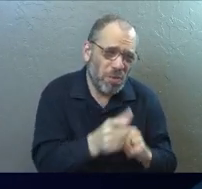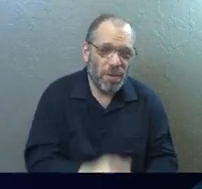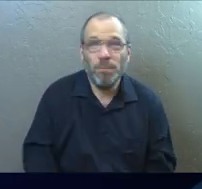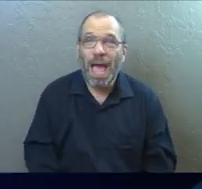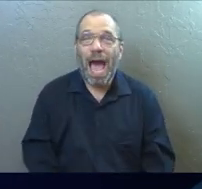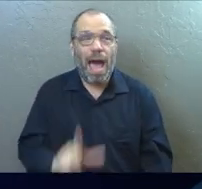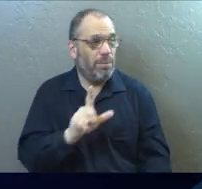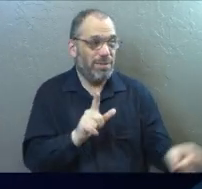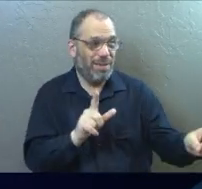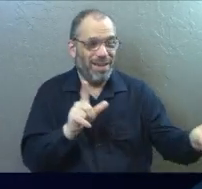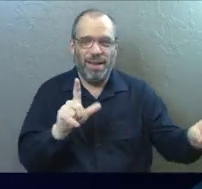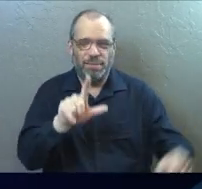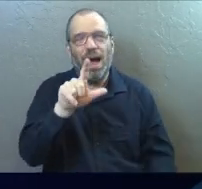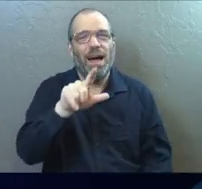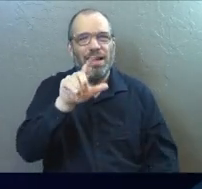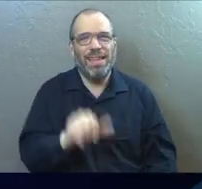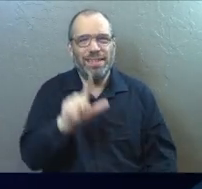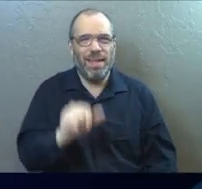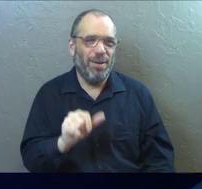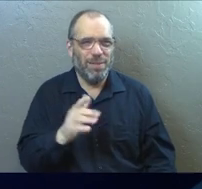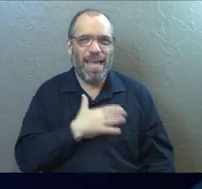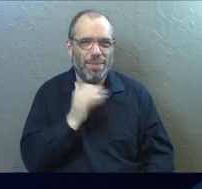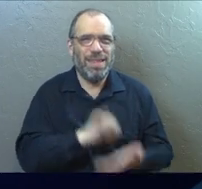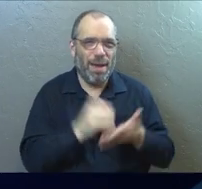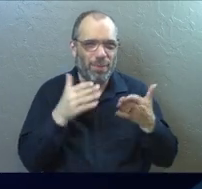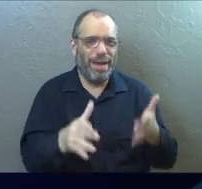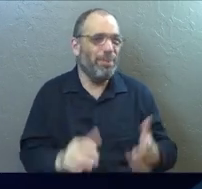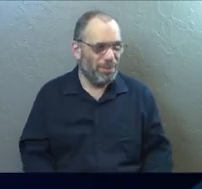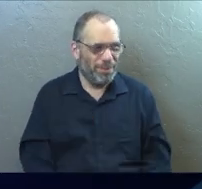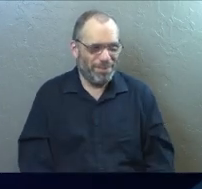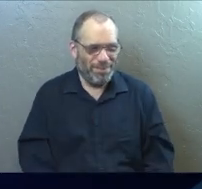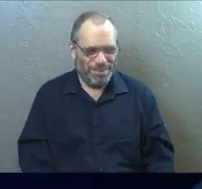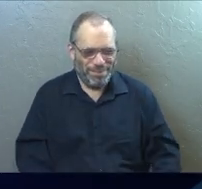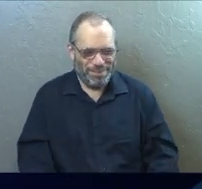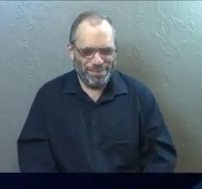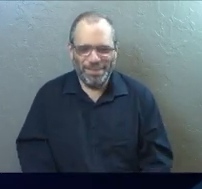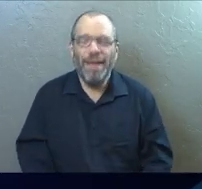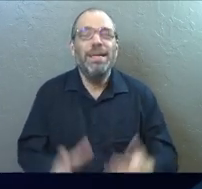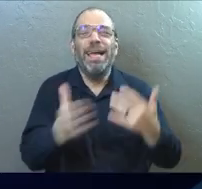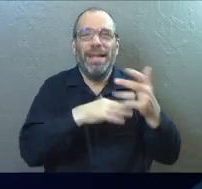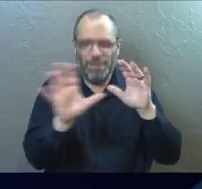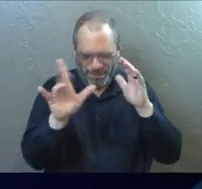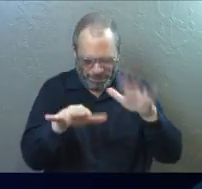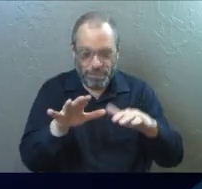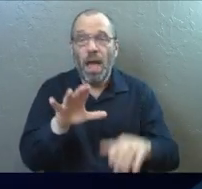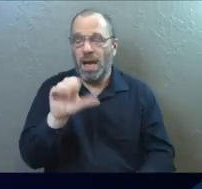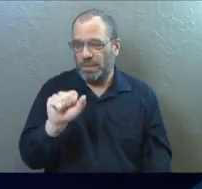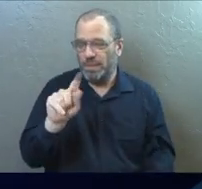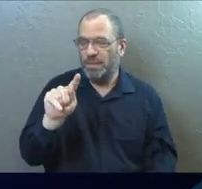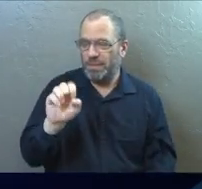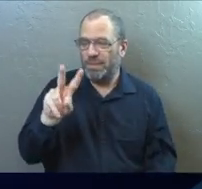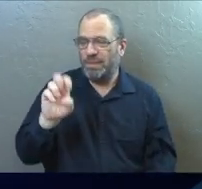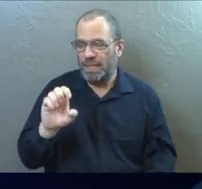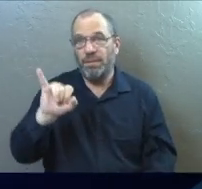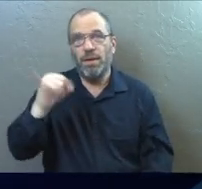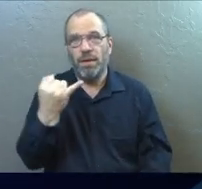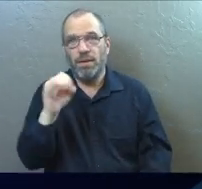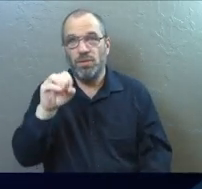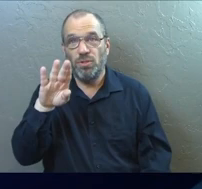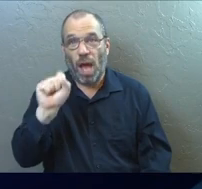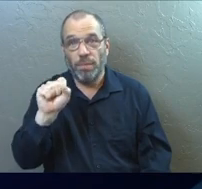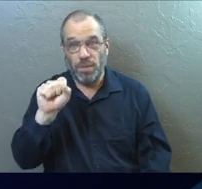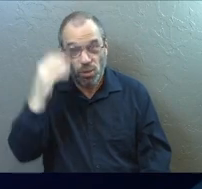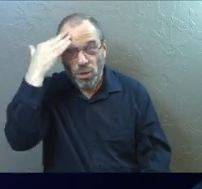I'm sure Linda was glad that it went that way, uh, for sure. Um, okay. So then Steve Jobs comes along